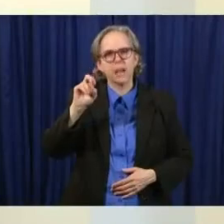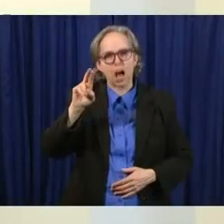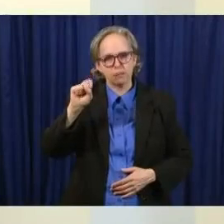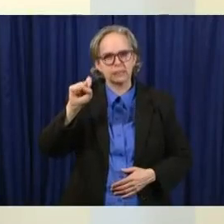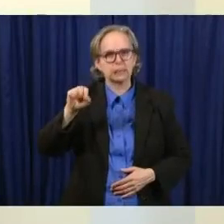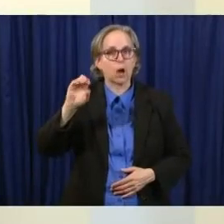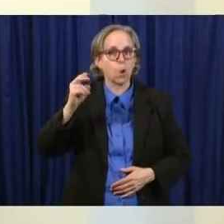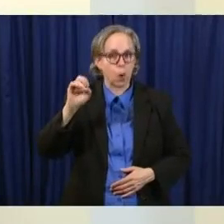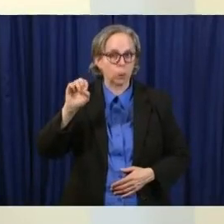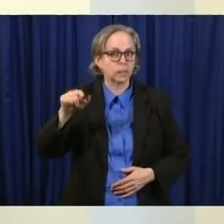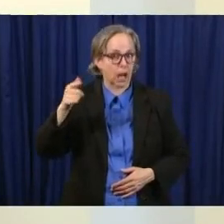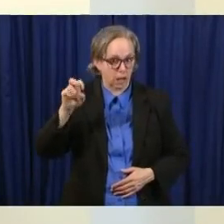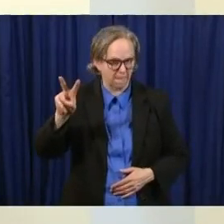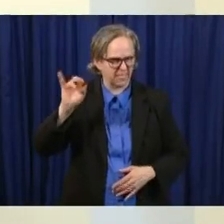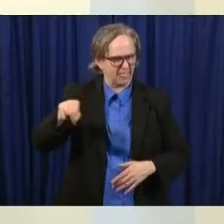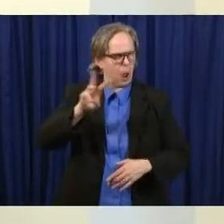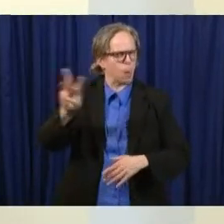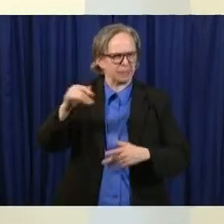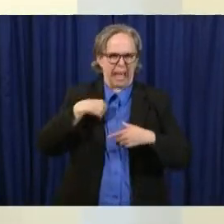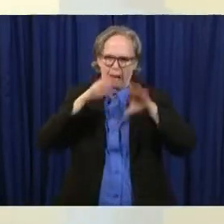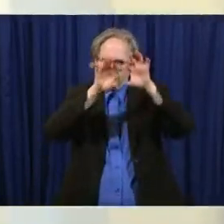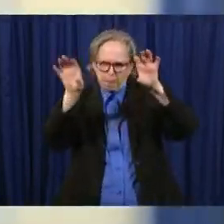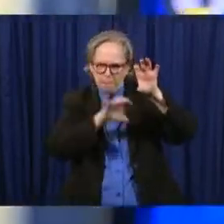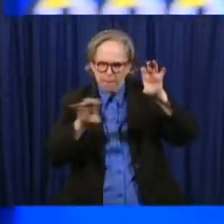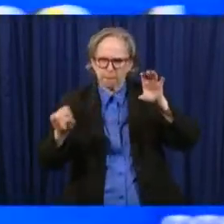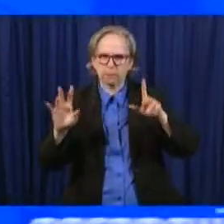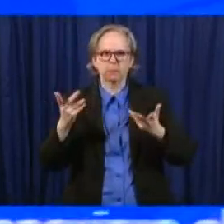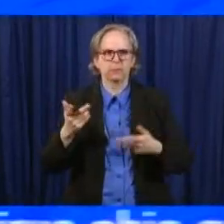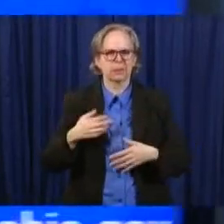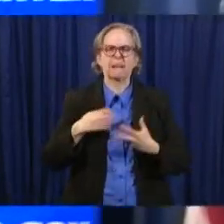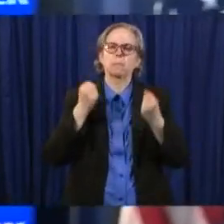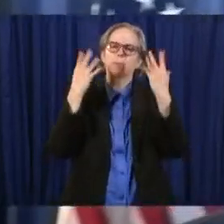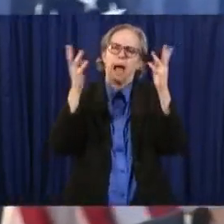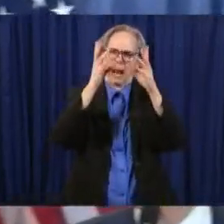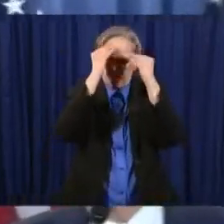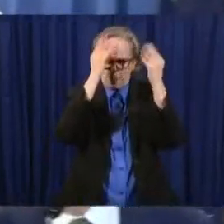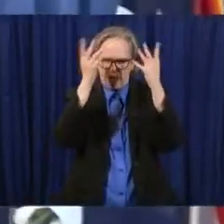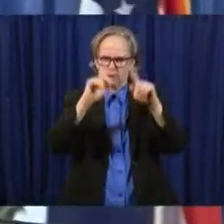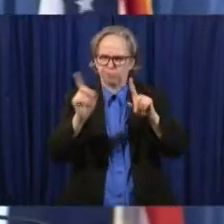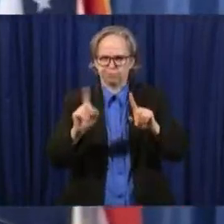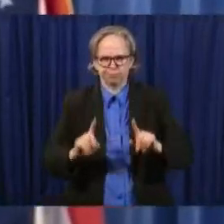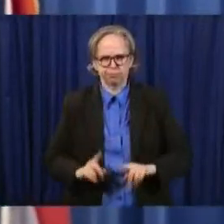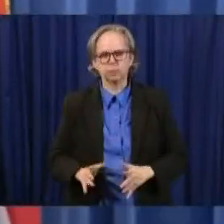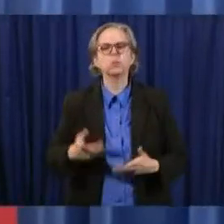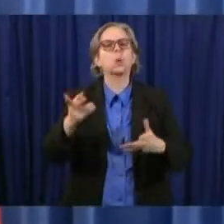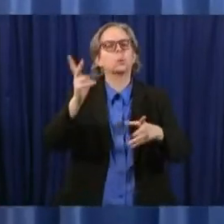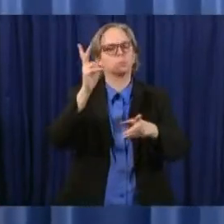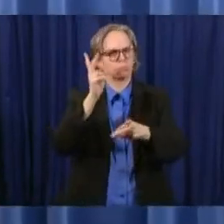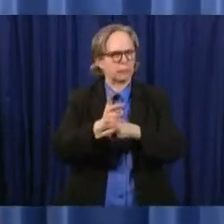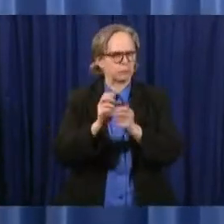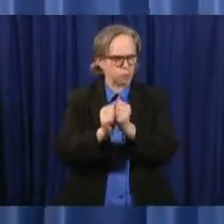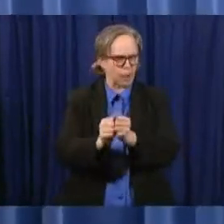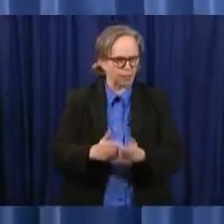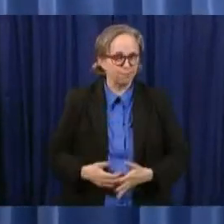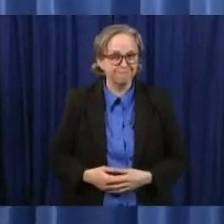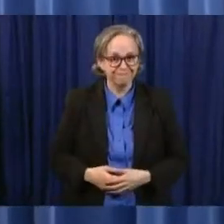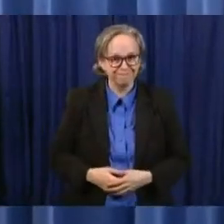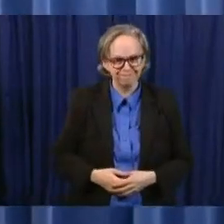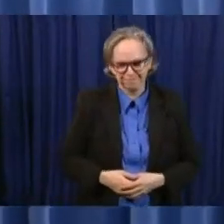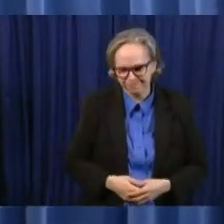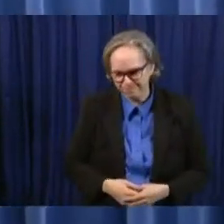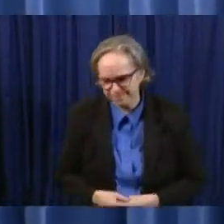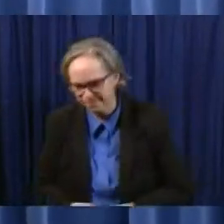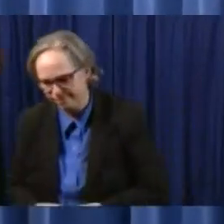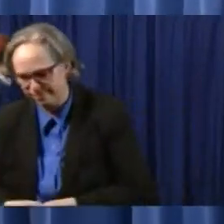and that's why we have to keep fighting together good afternoon governor